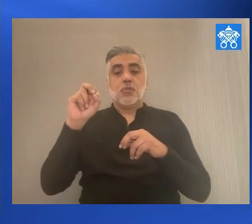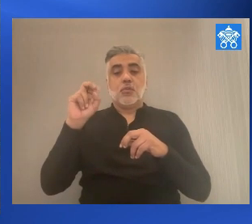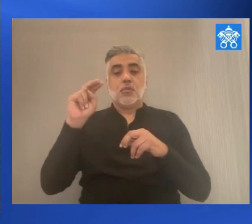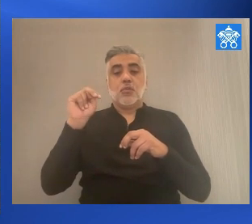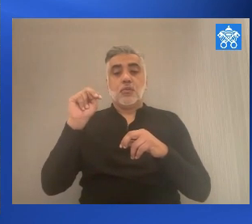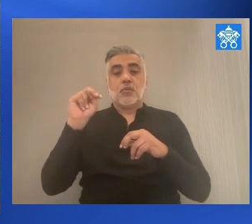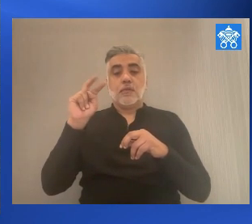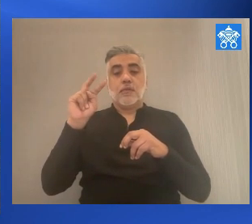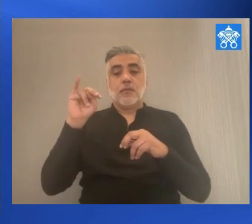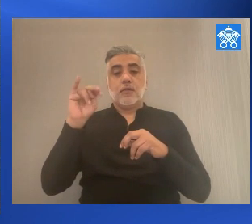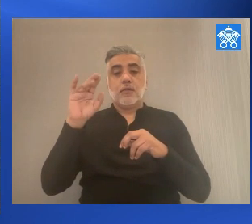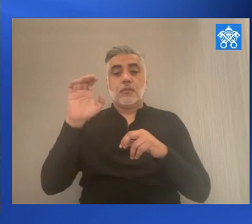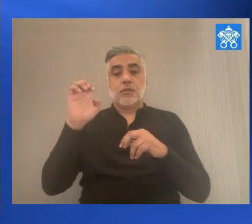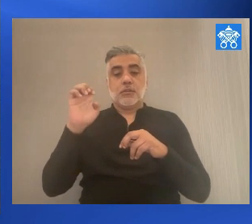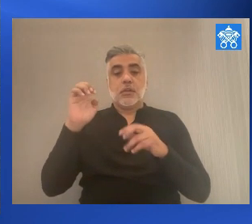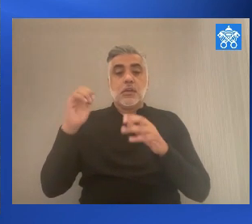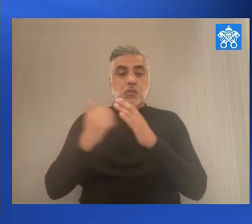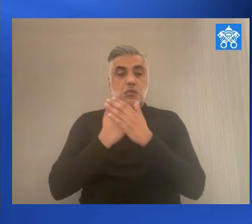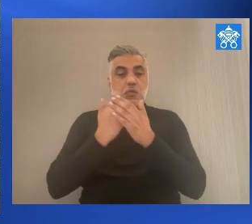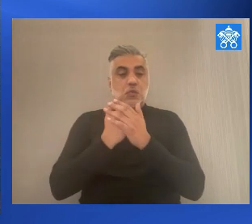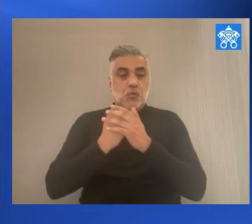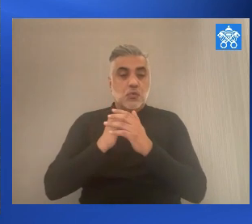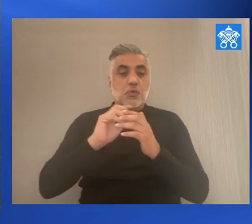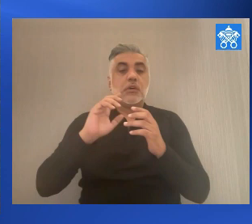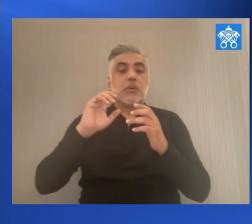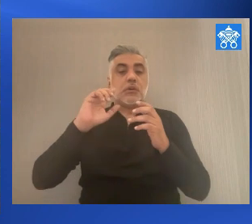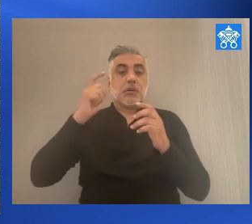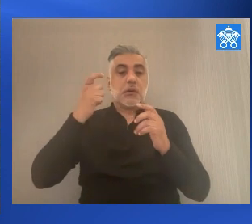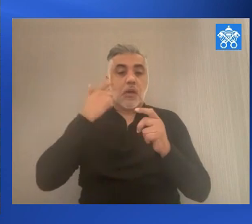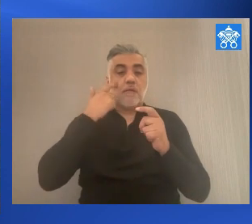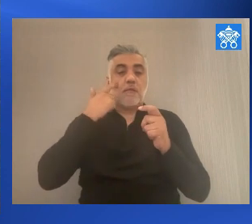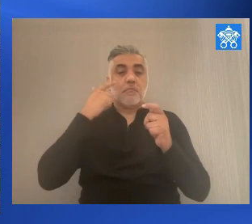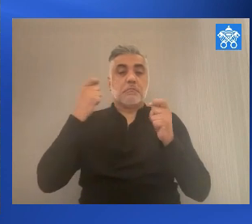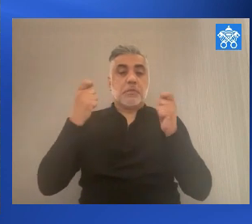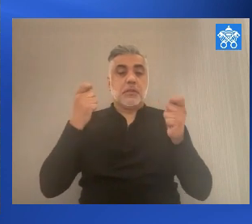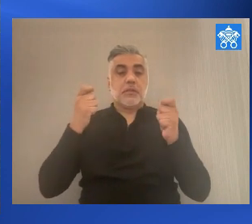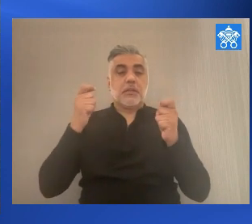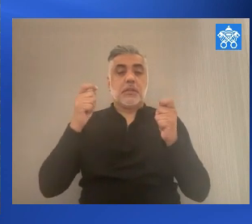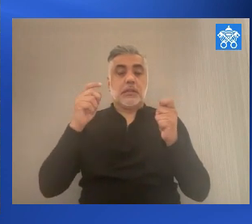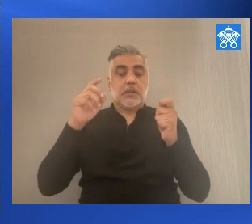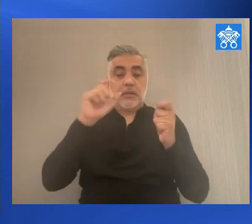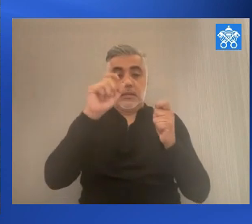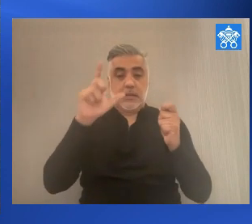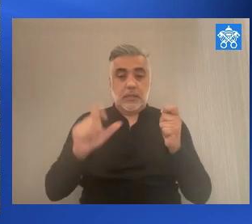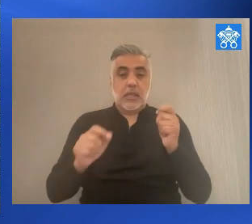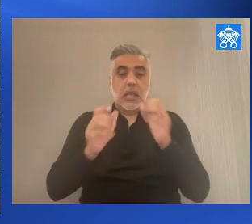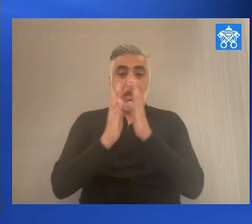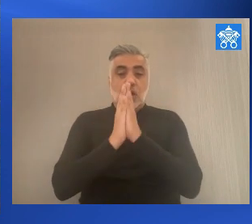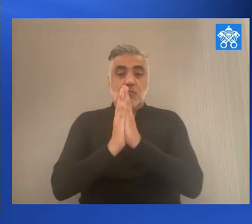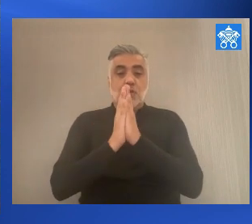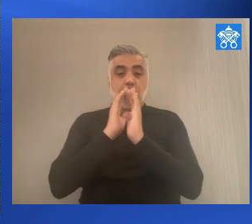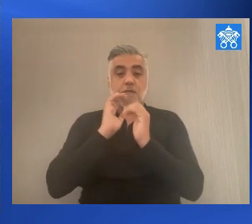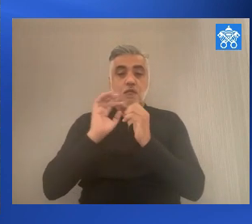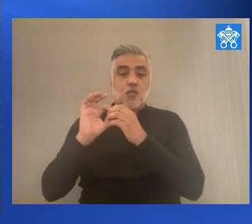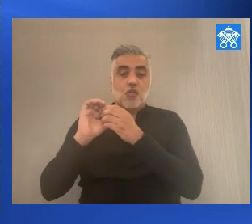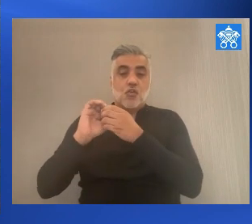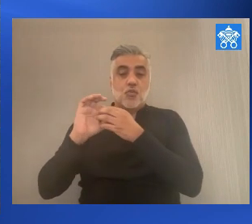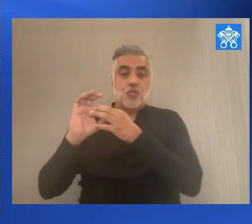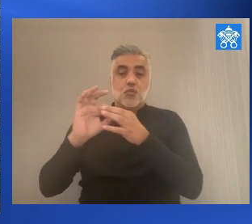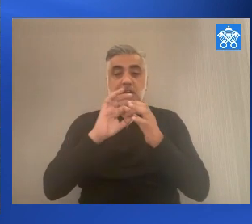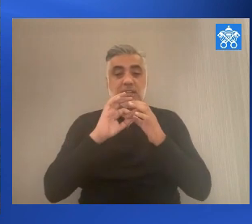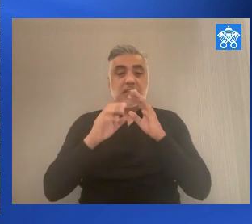at the beginning of a new government in Italy for unity and peace